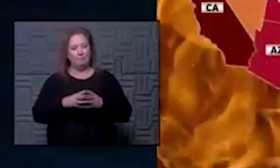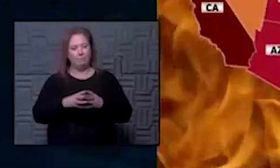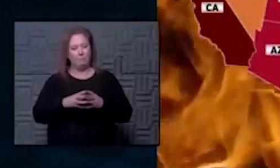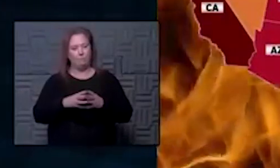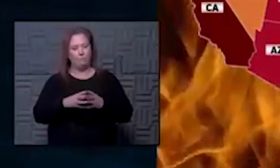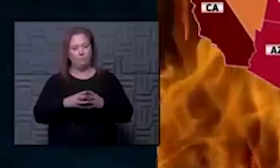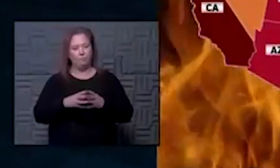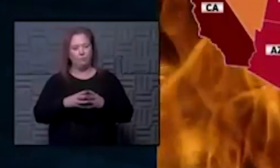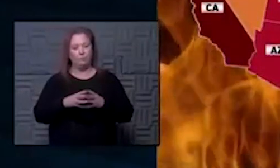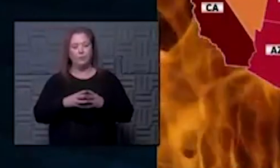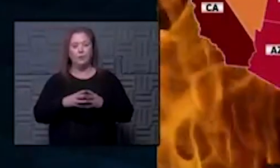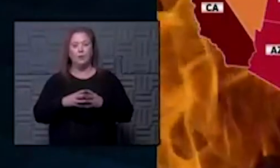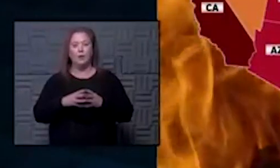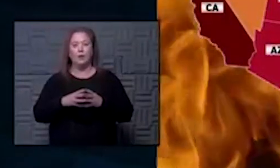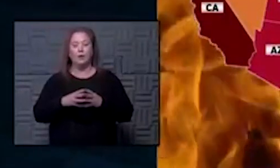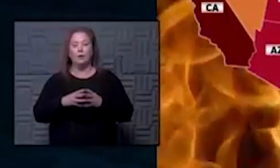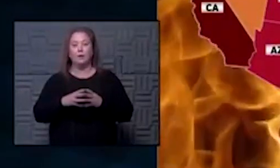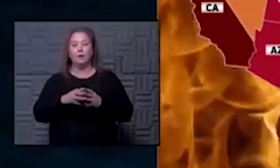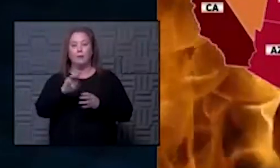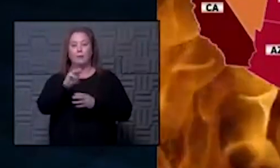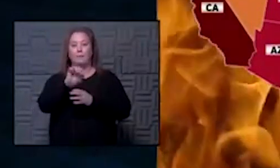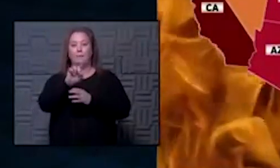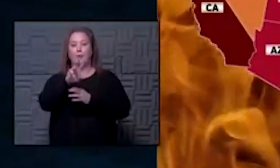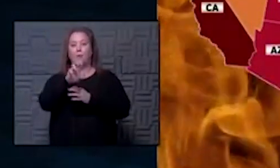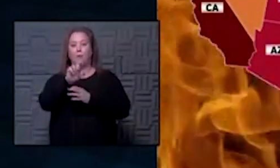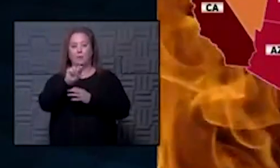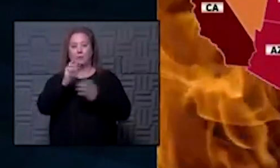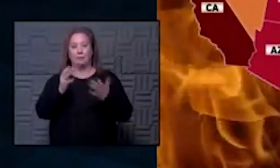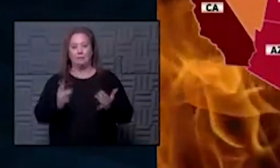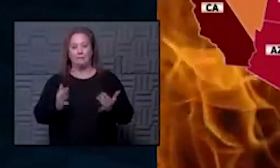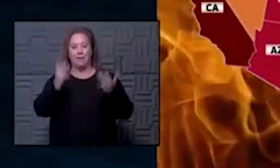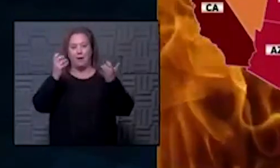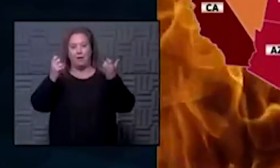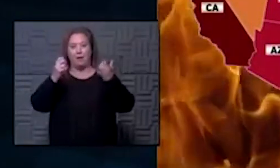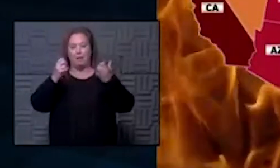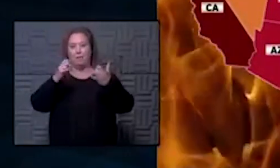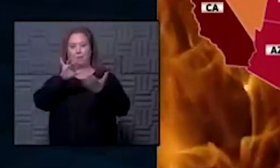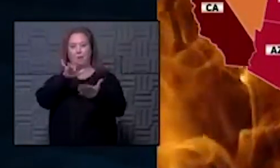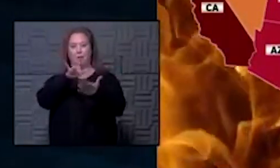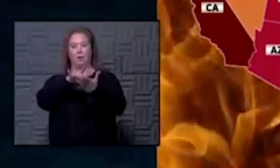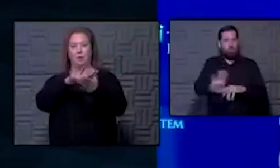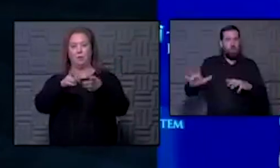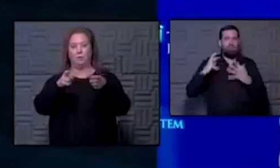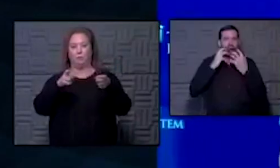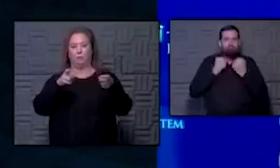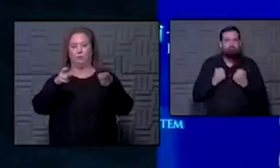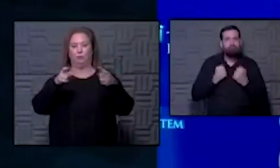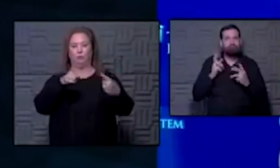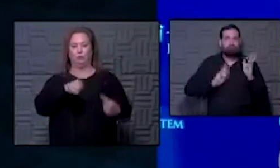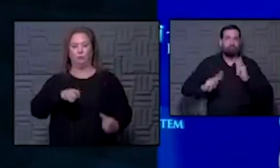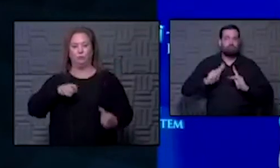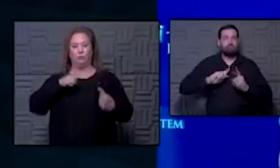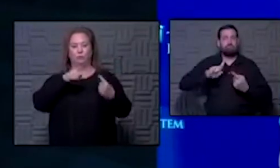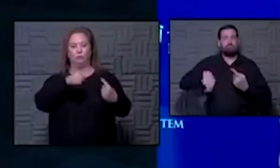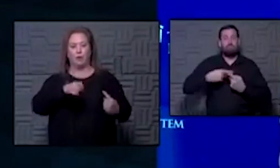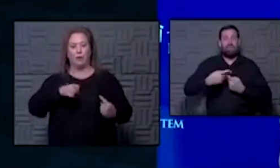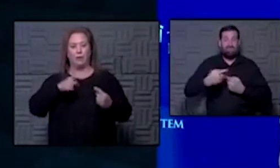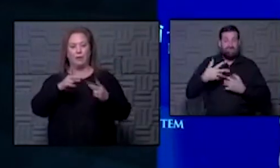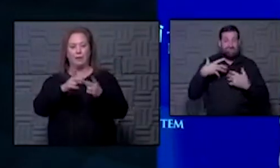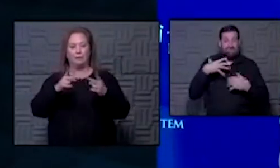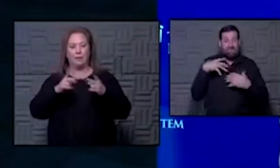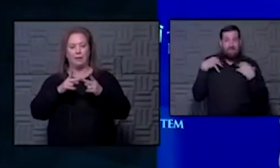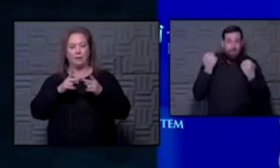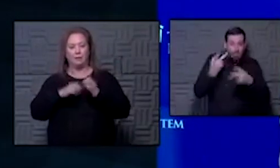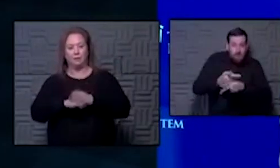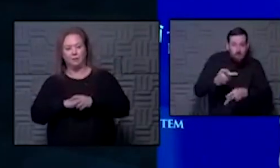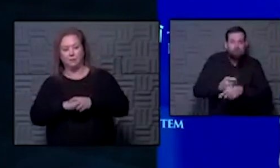the entire midwest is on fire and as a result we're struggling to get patients placed when you get overwhelmed with health care resources it's not